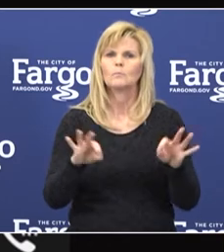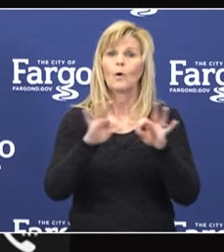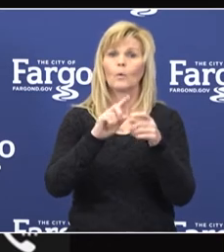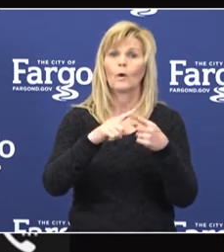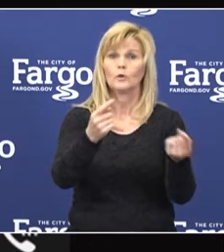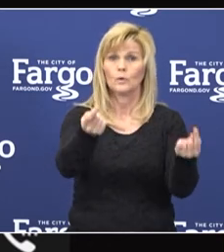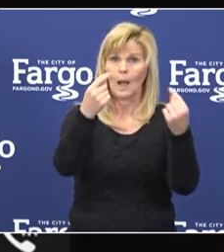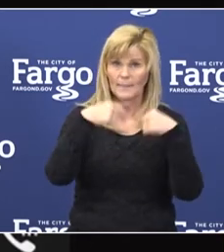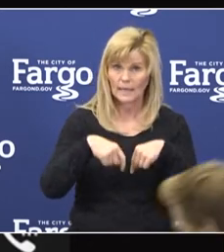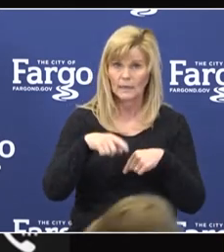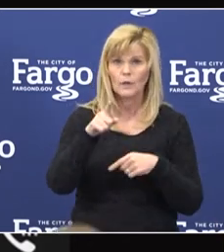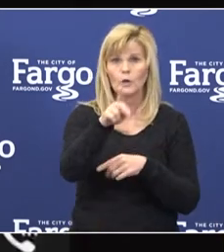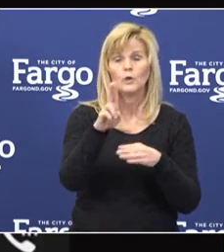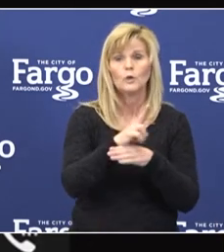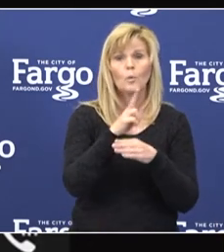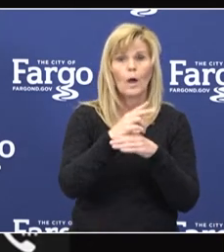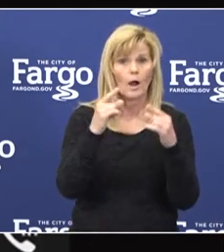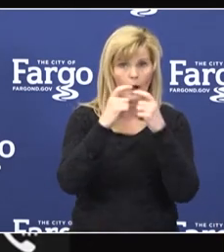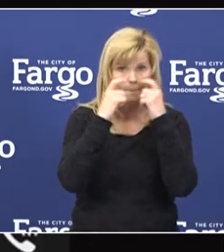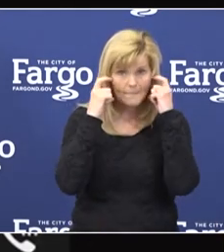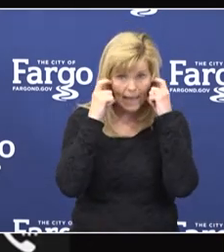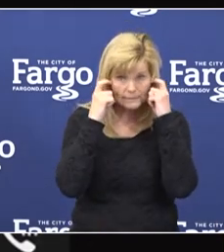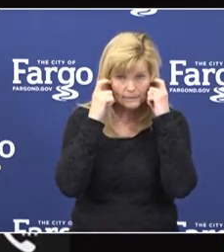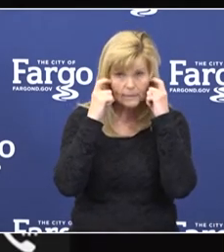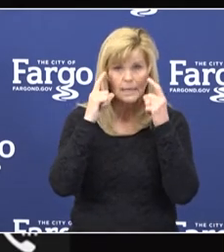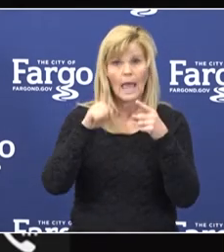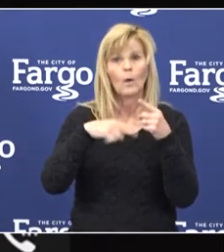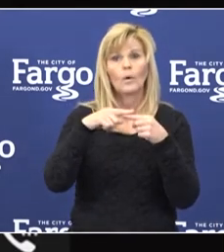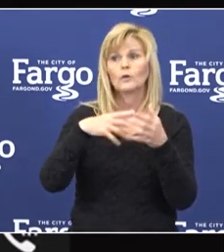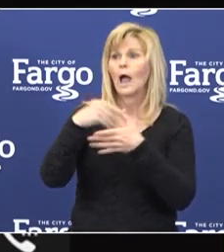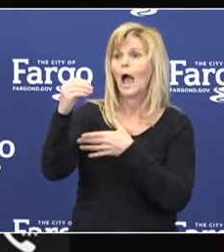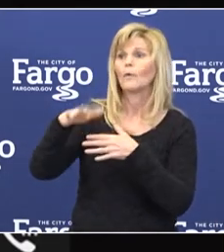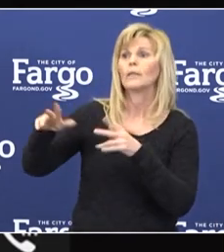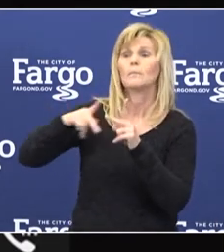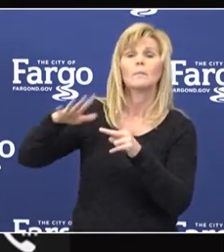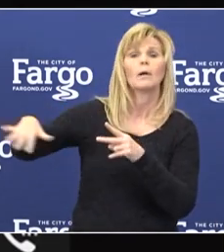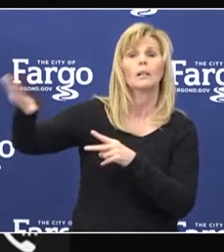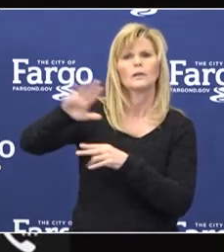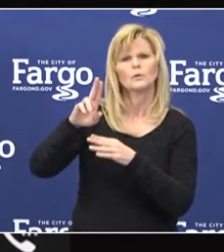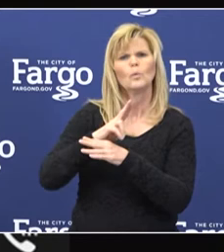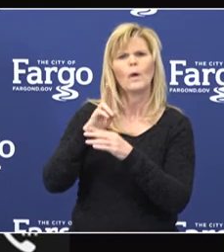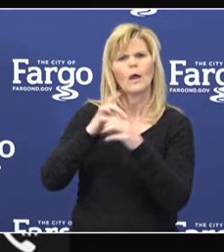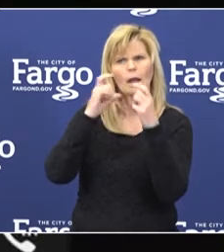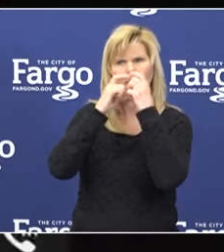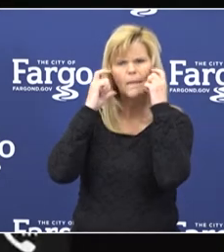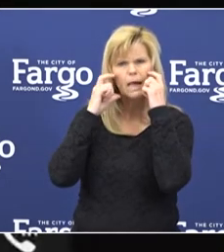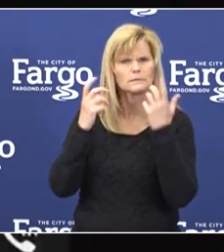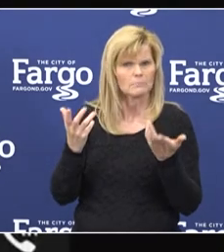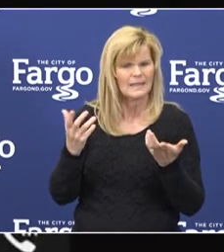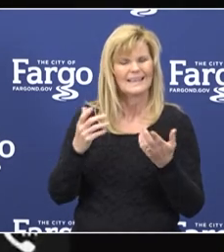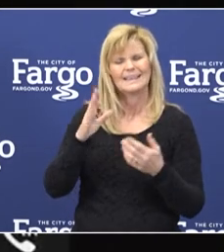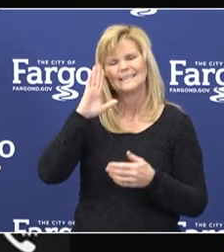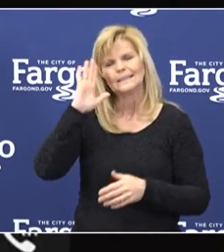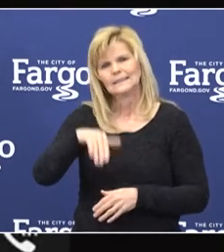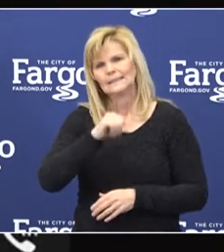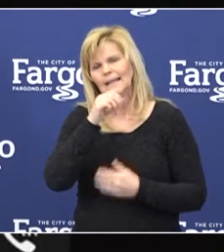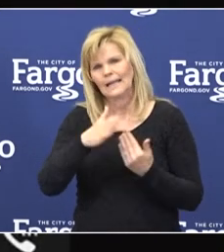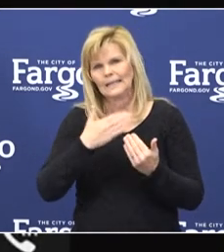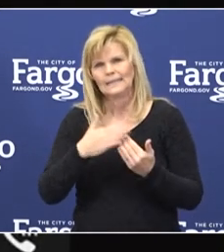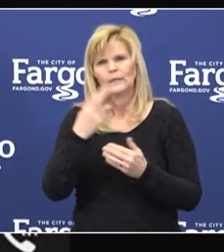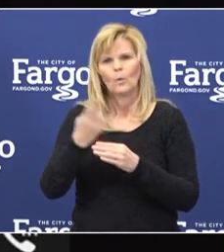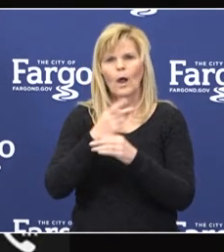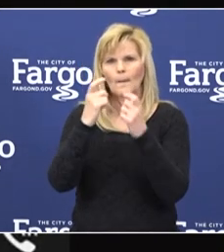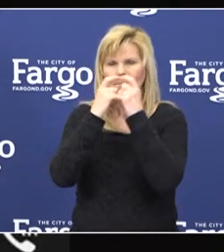you come. And while out in public, as previously mentioned, to please mask. I know it's uncomfortable, it seems